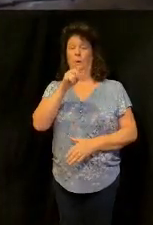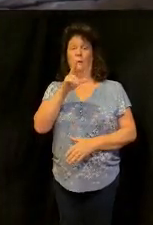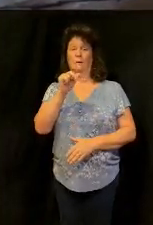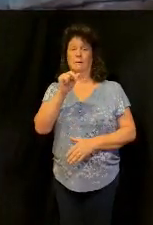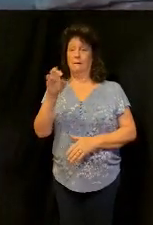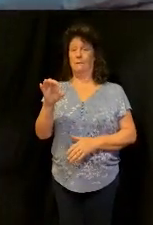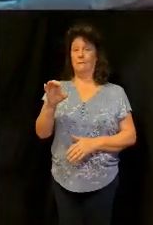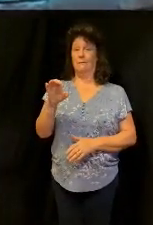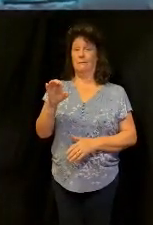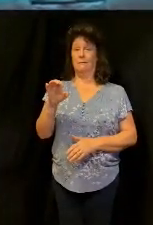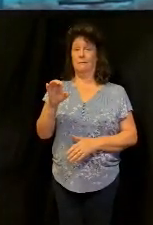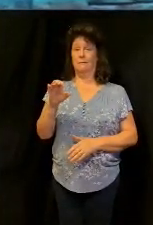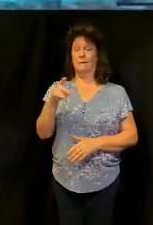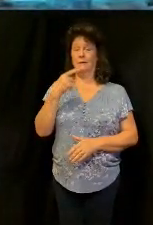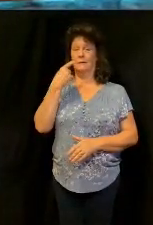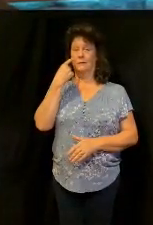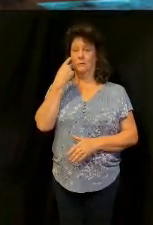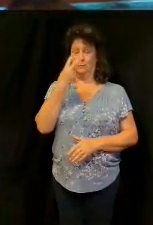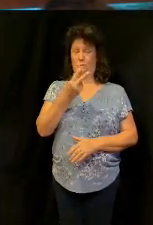do you see the parallel